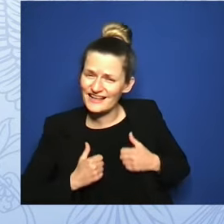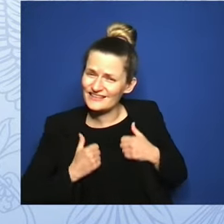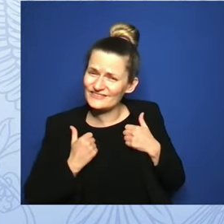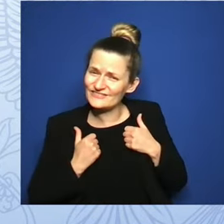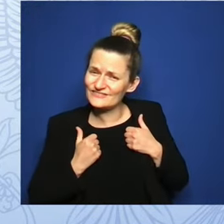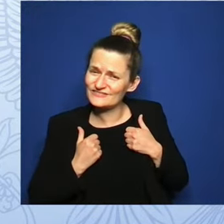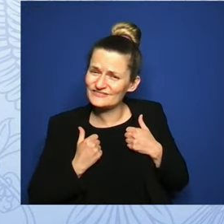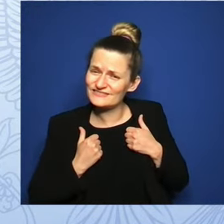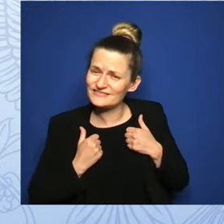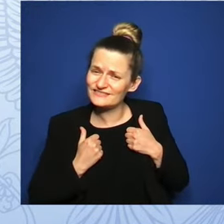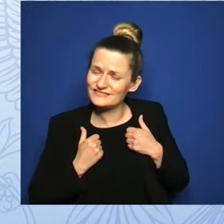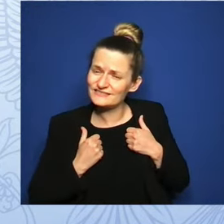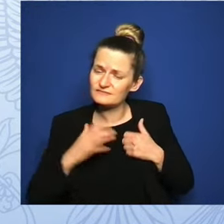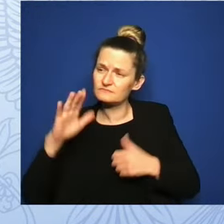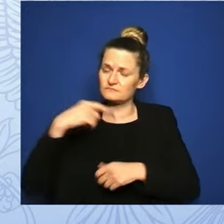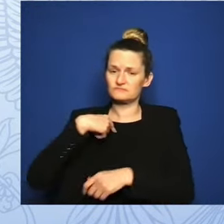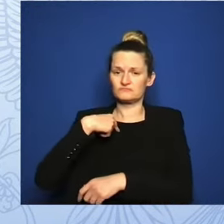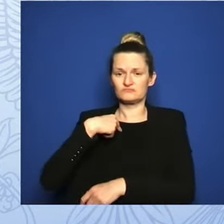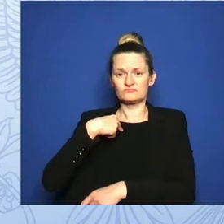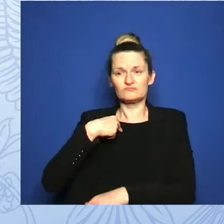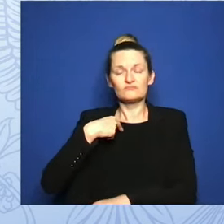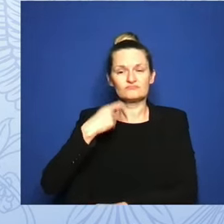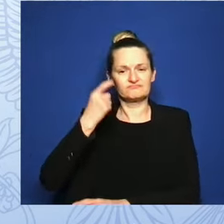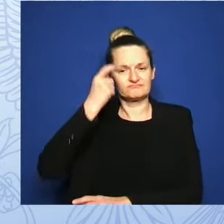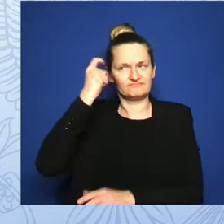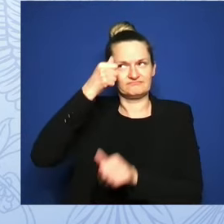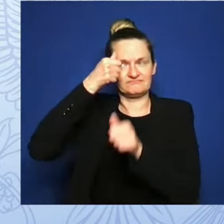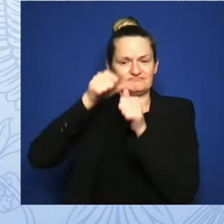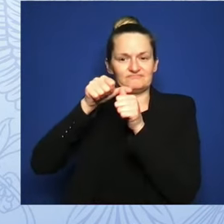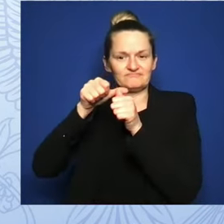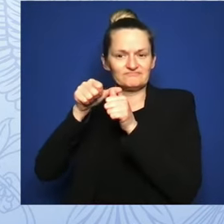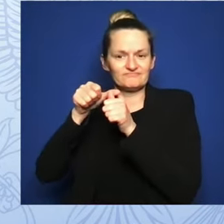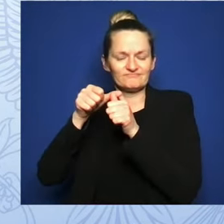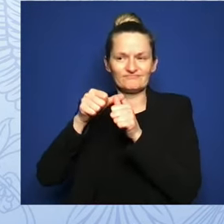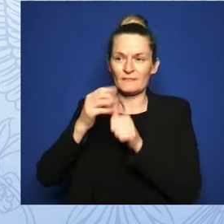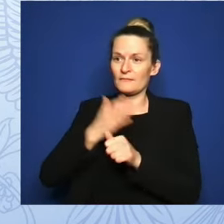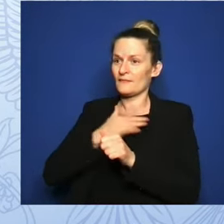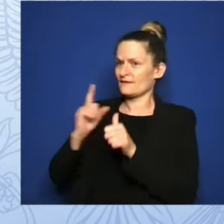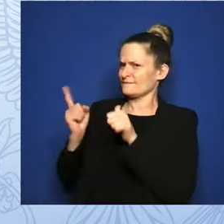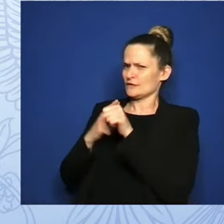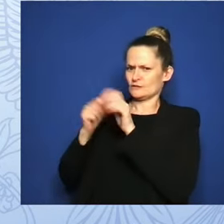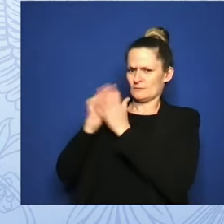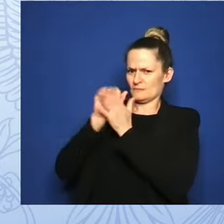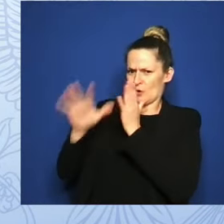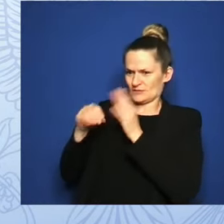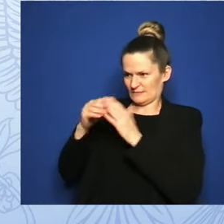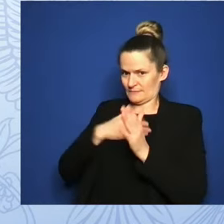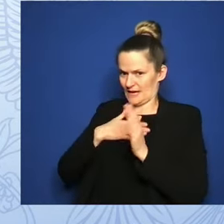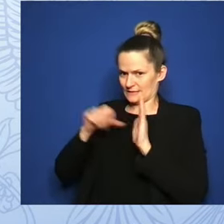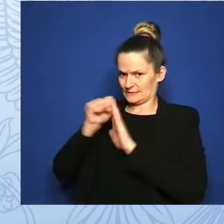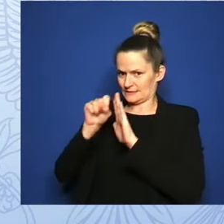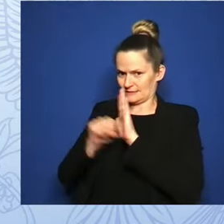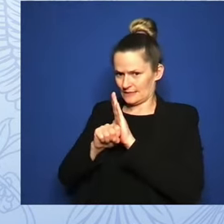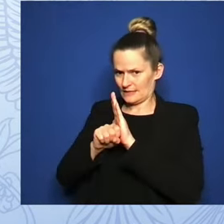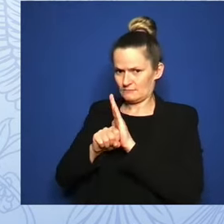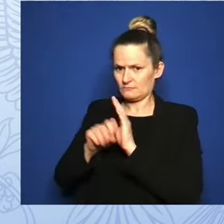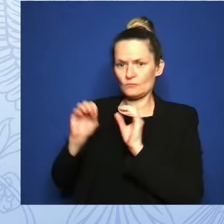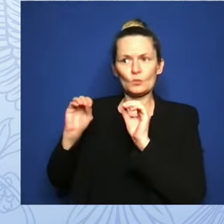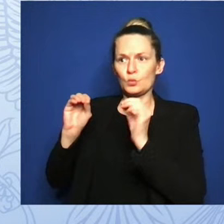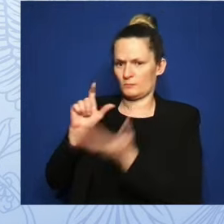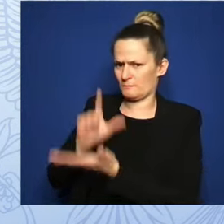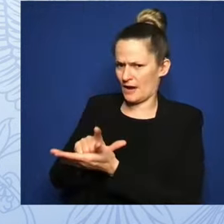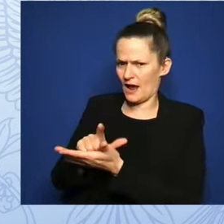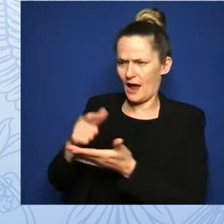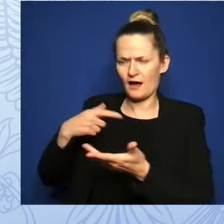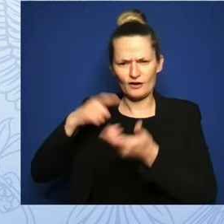with my doctor about my options. While it was an incredibly difficult decision, my husband and I did not need to